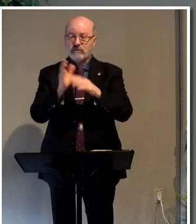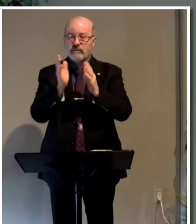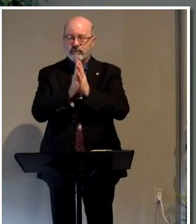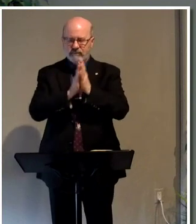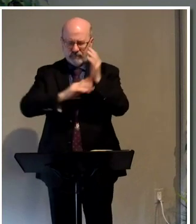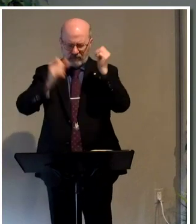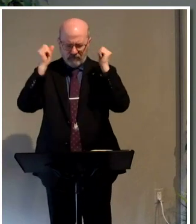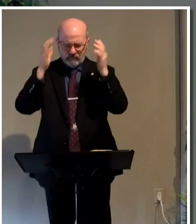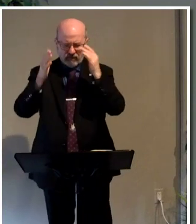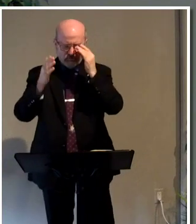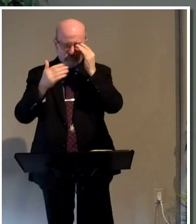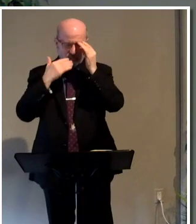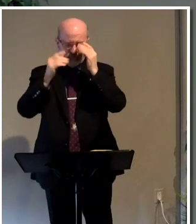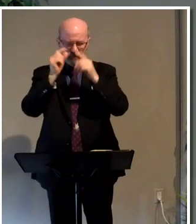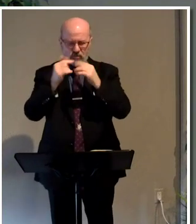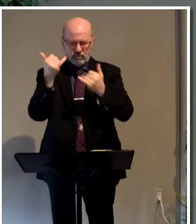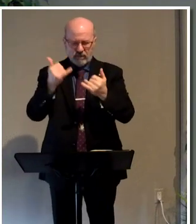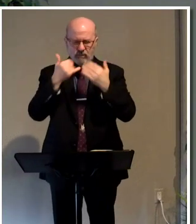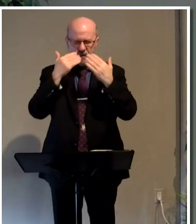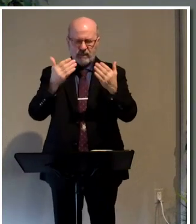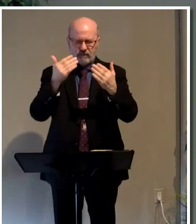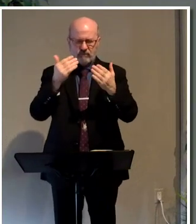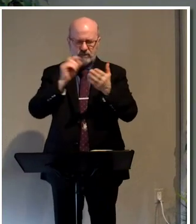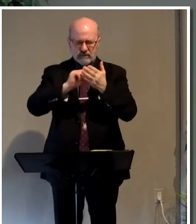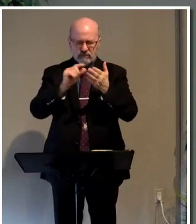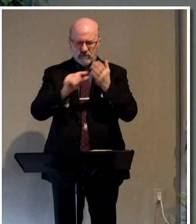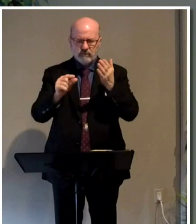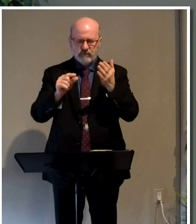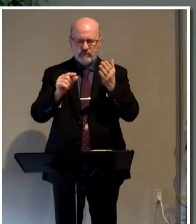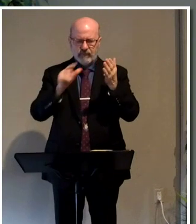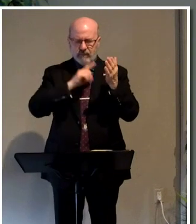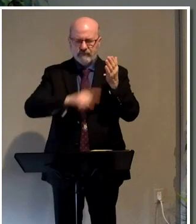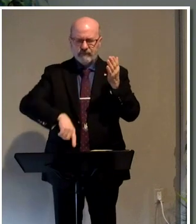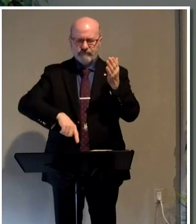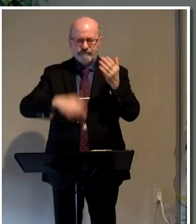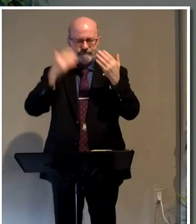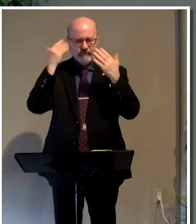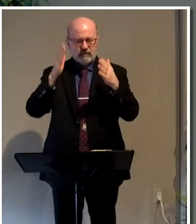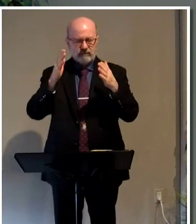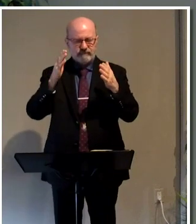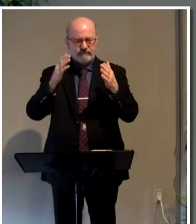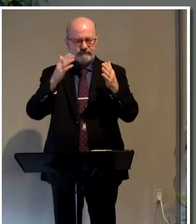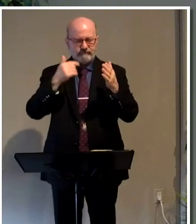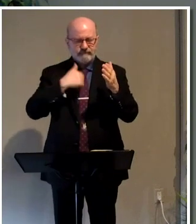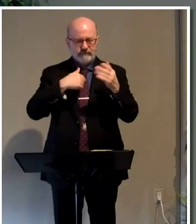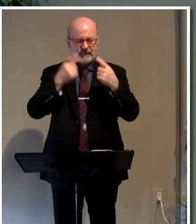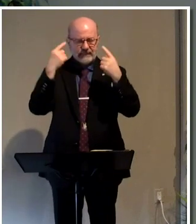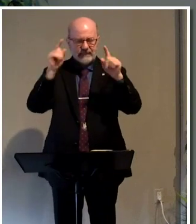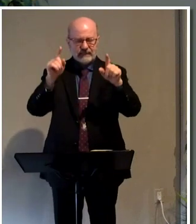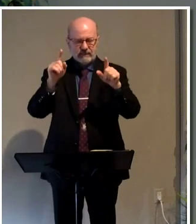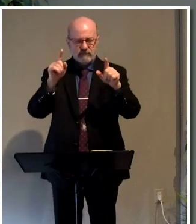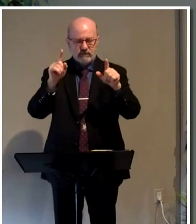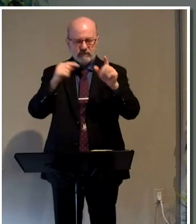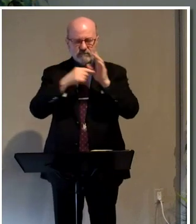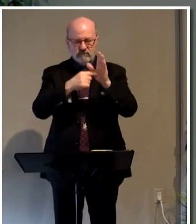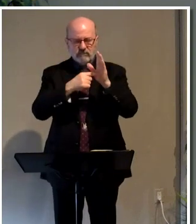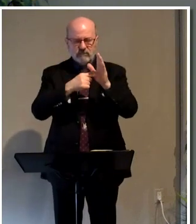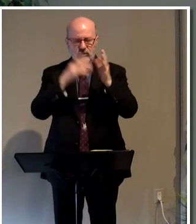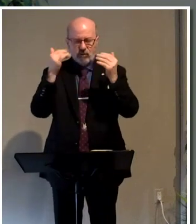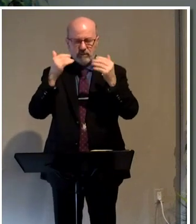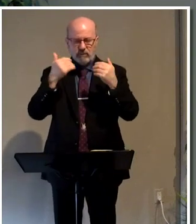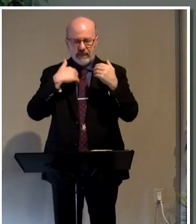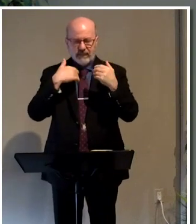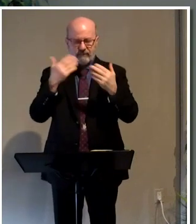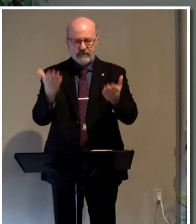Father, we thank you for your word today. We thank you for this passage, and Lord, I don't know if I successfully portrayed the hope that we